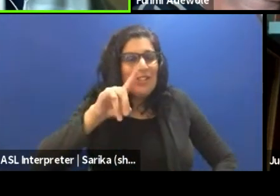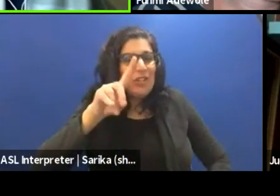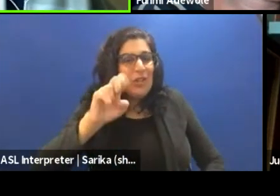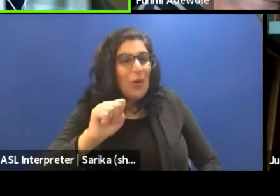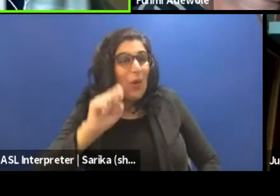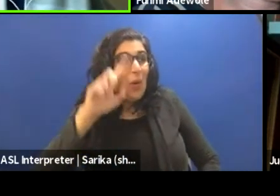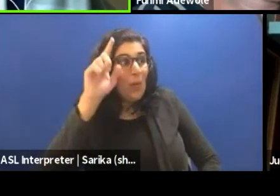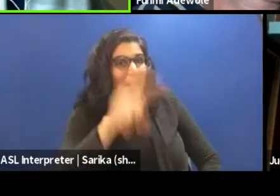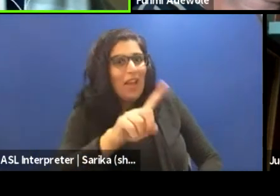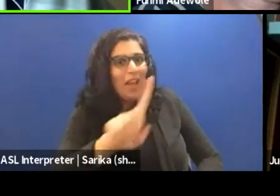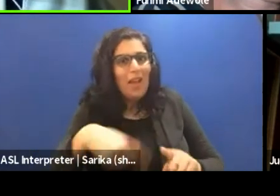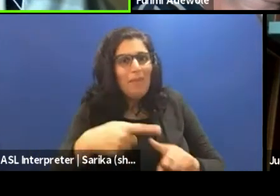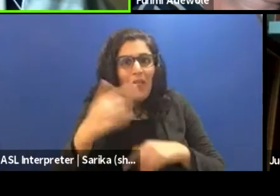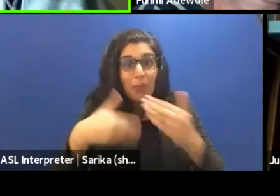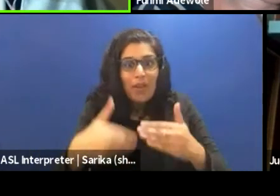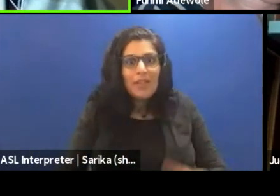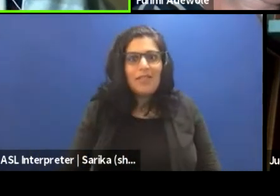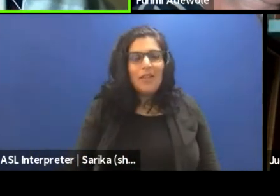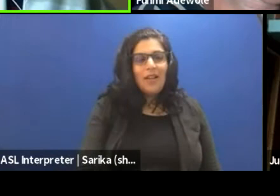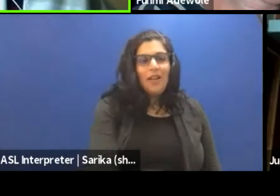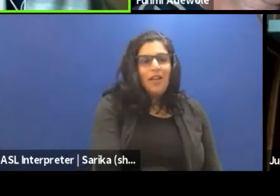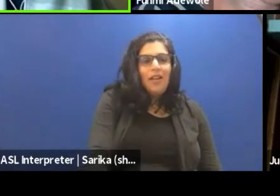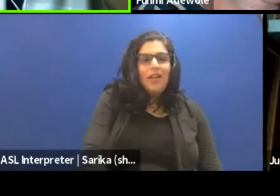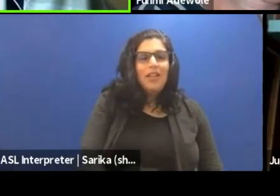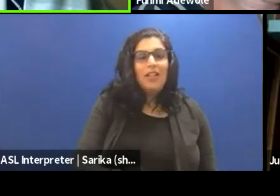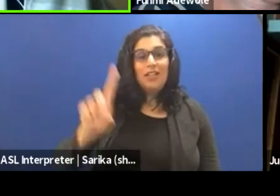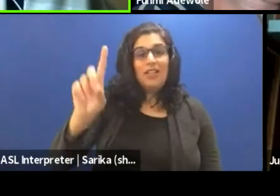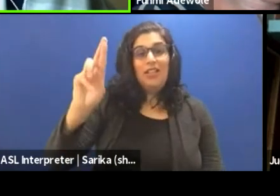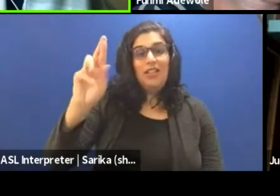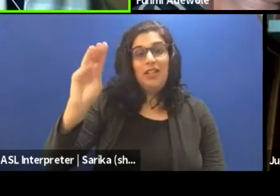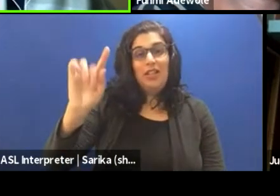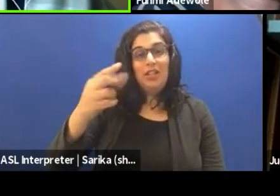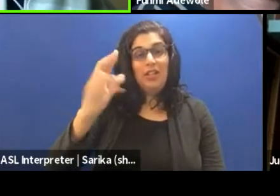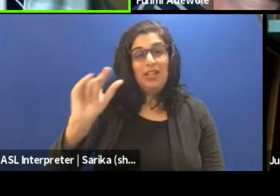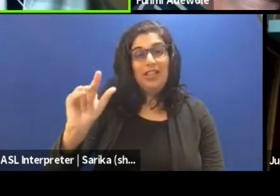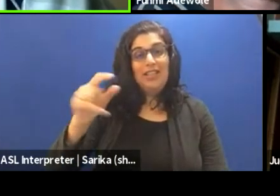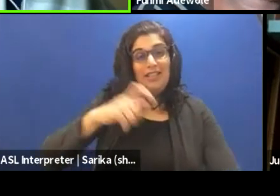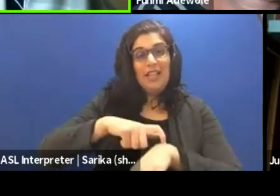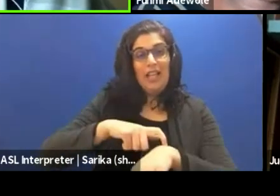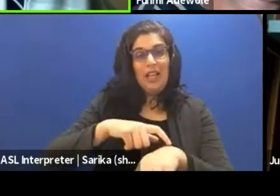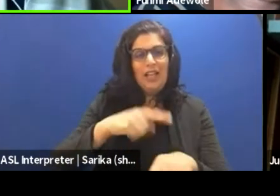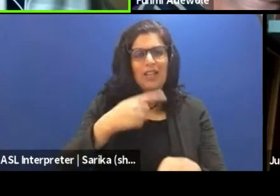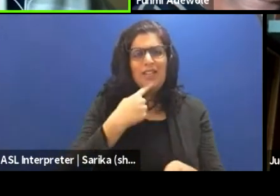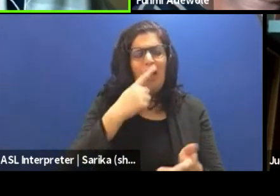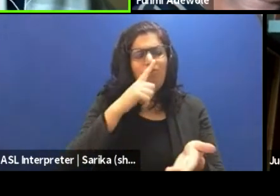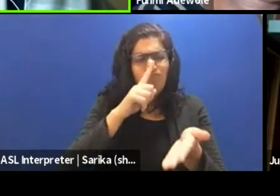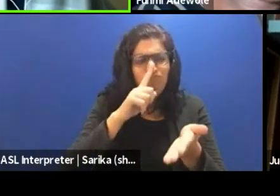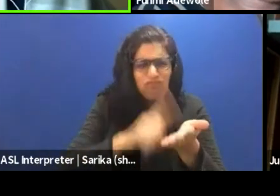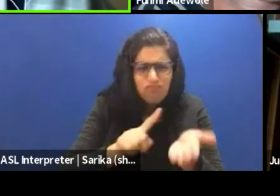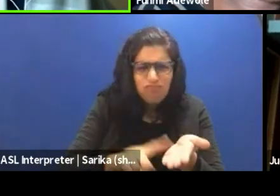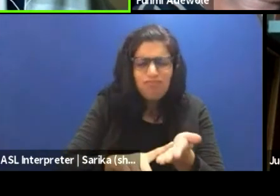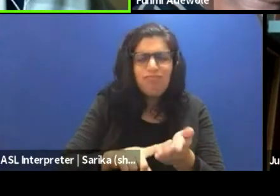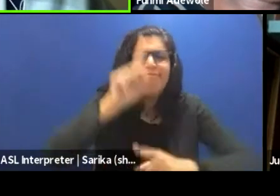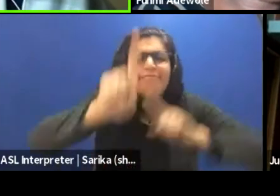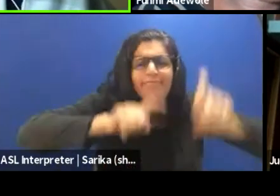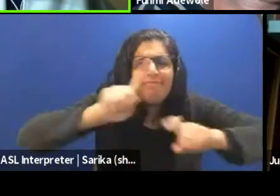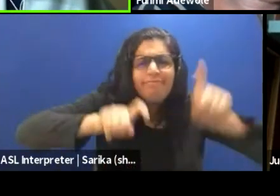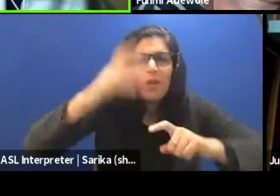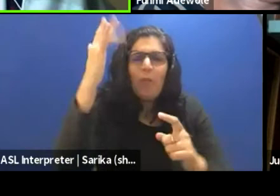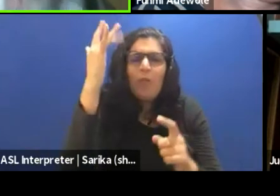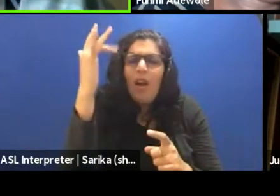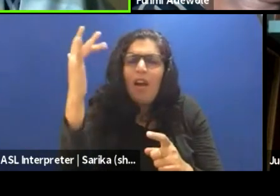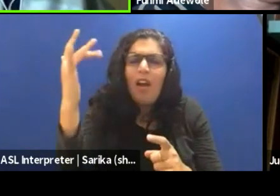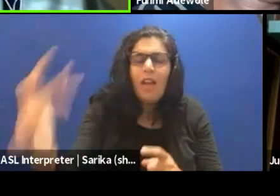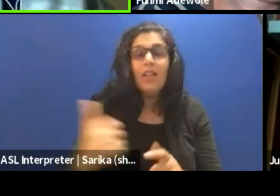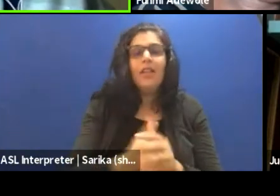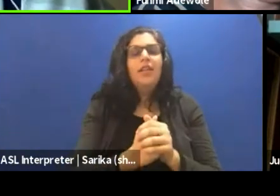question about the process. Cause Dramaturgie is time. And you said you research and you ask yourself all these why questions. And